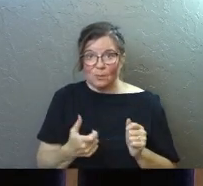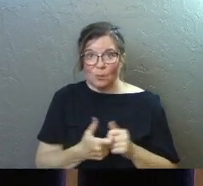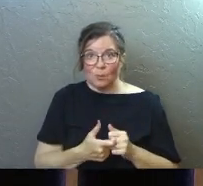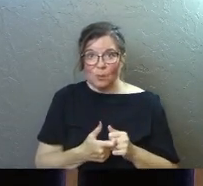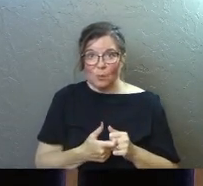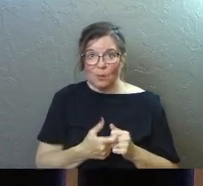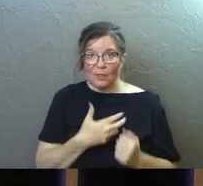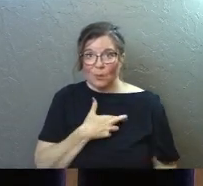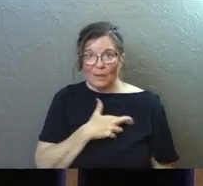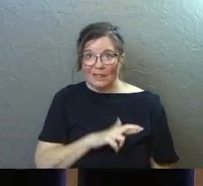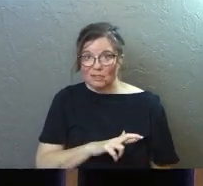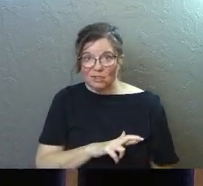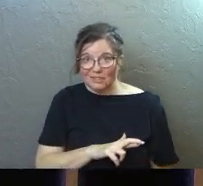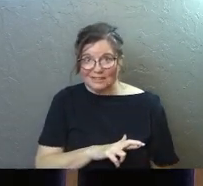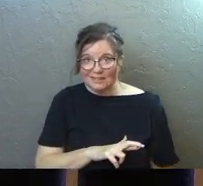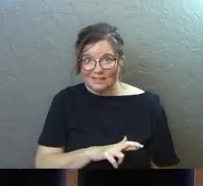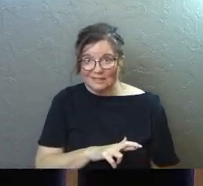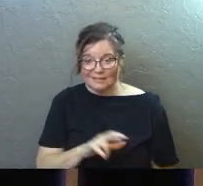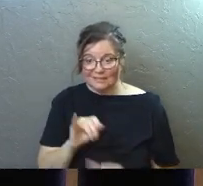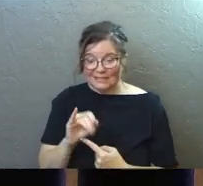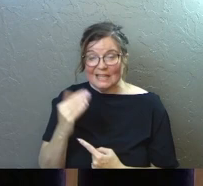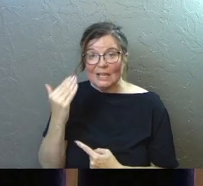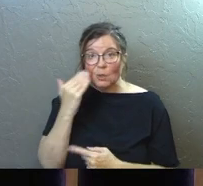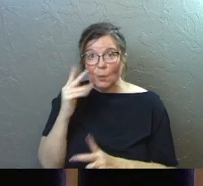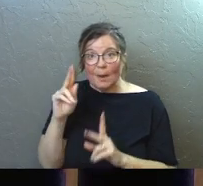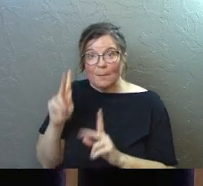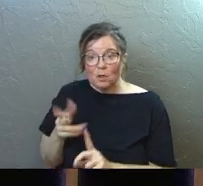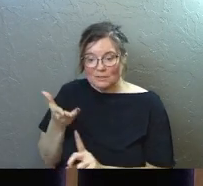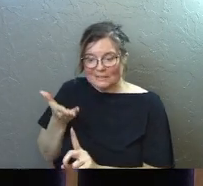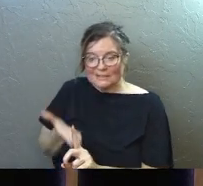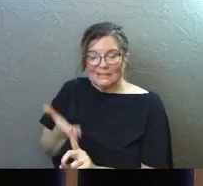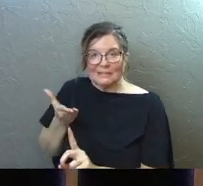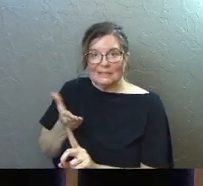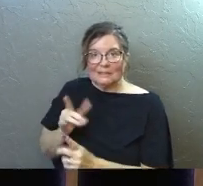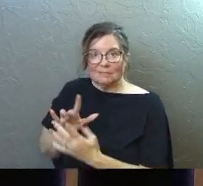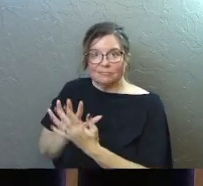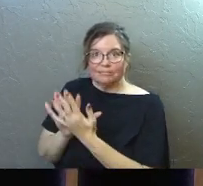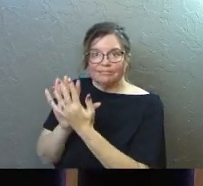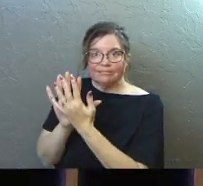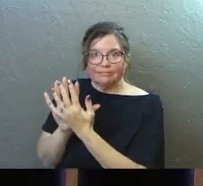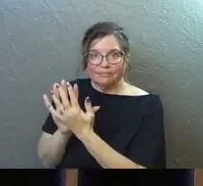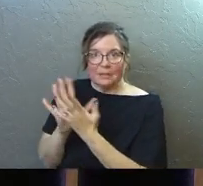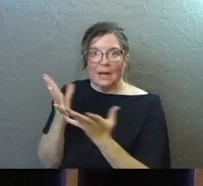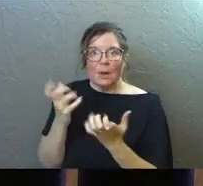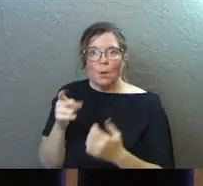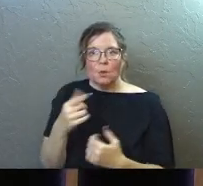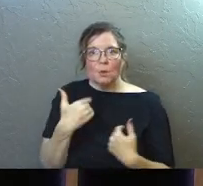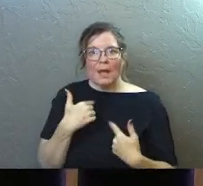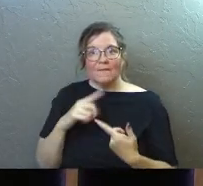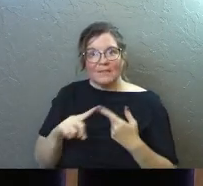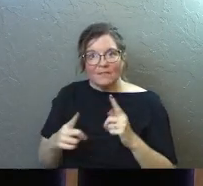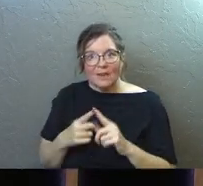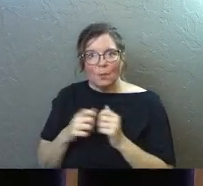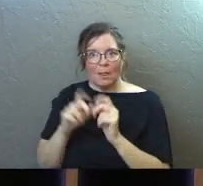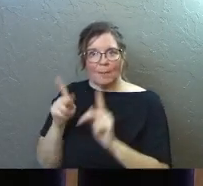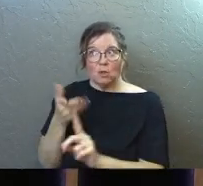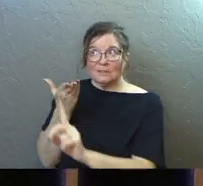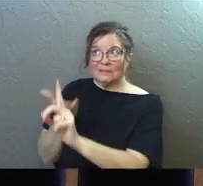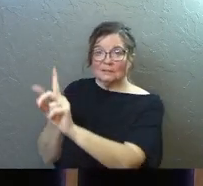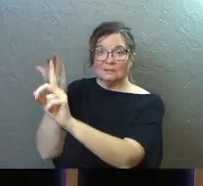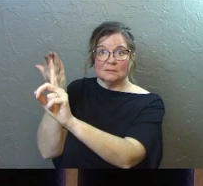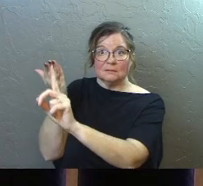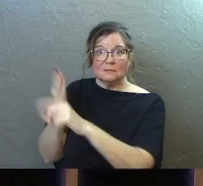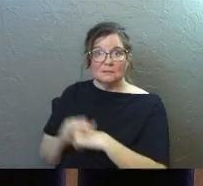with a religion. He knew a person. And I want you to have a friendship with a person.